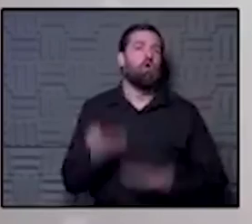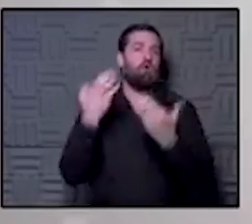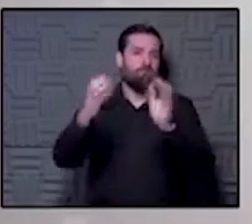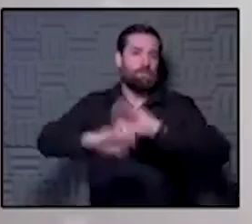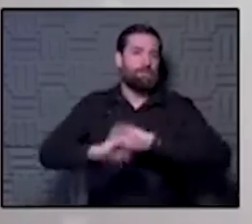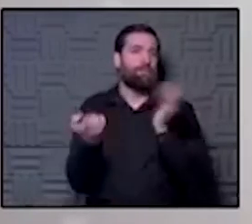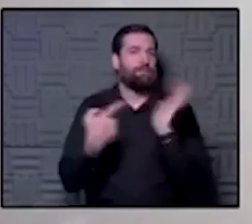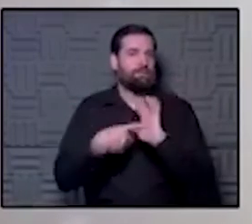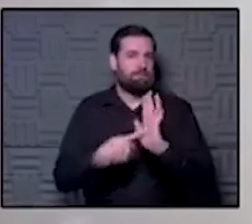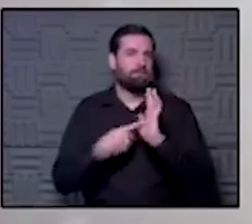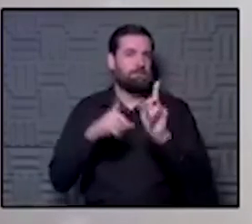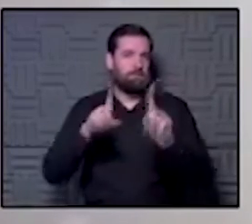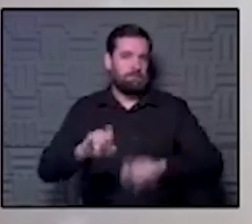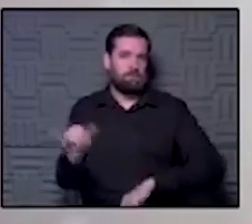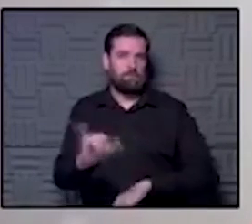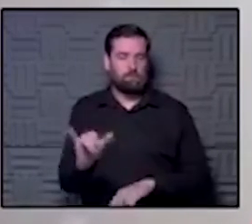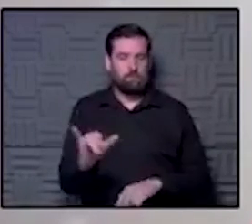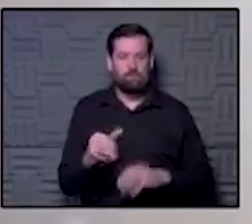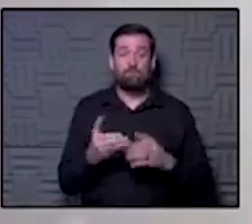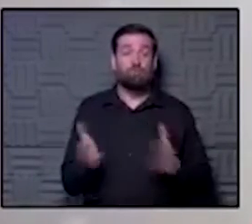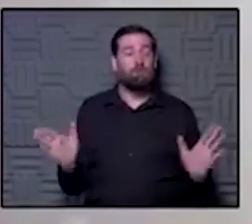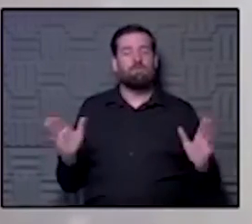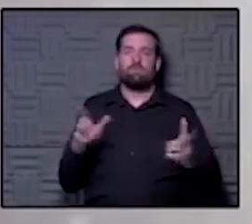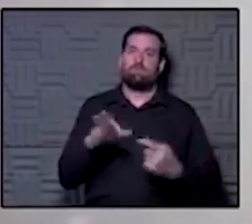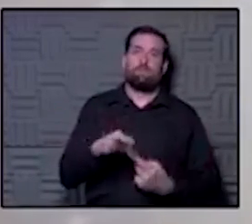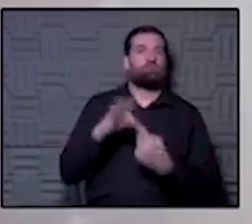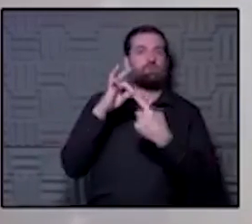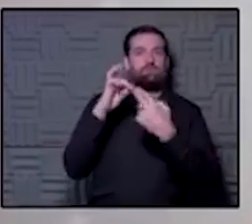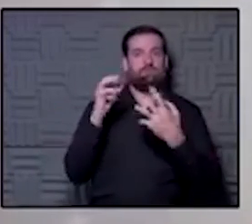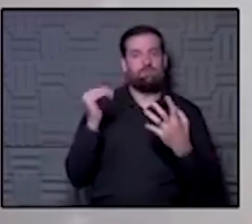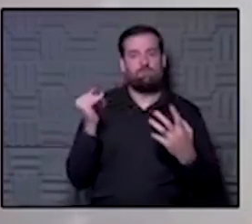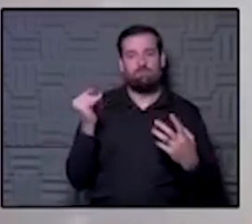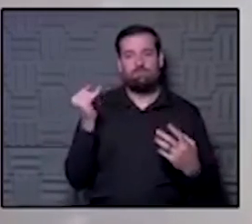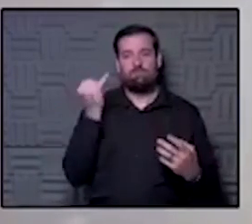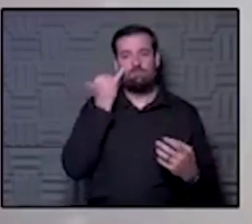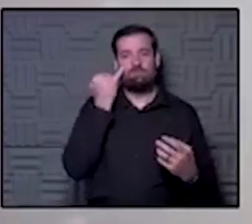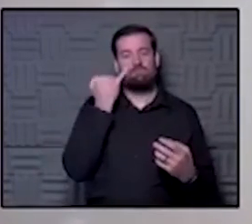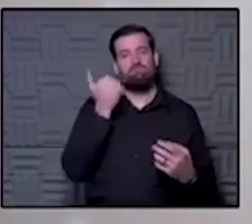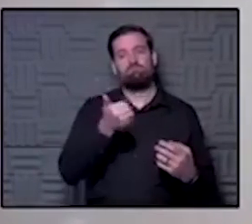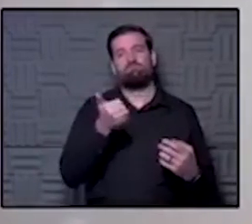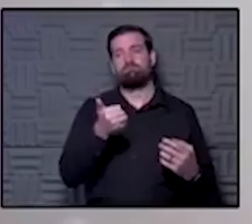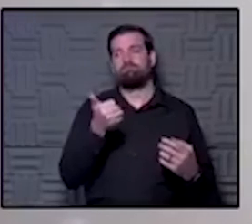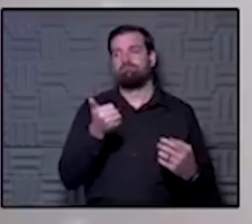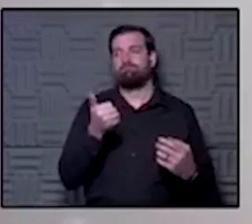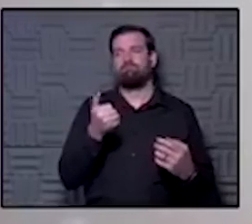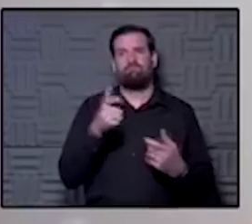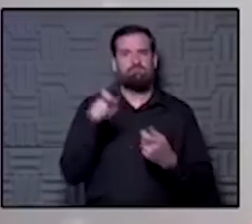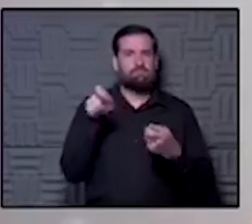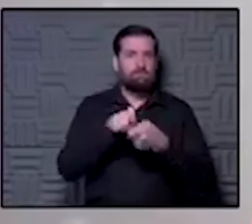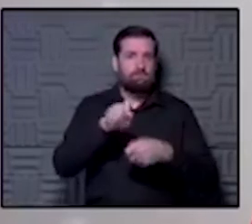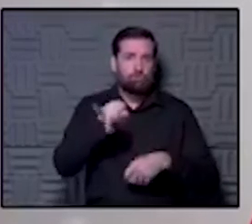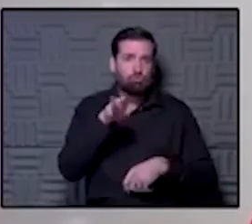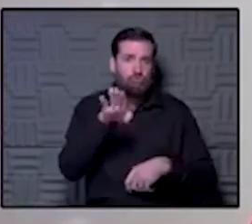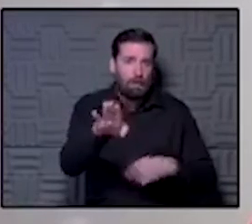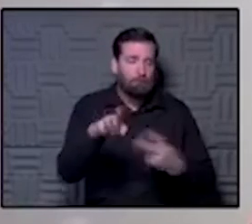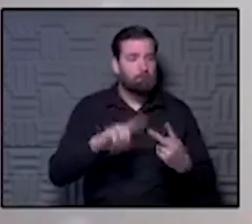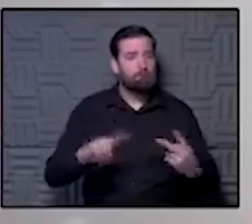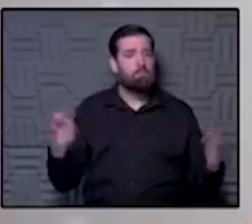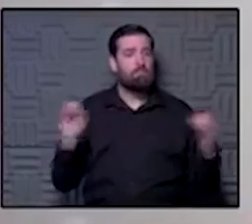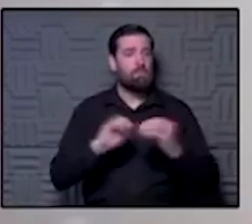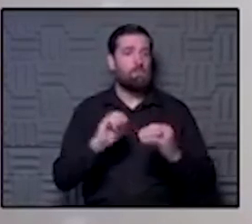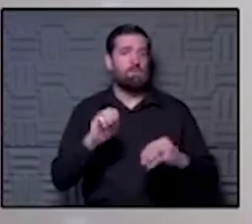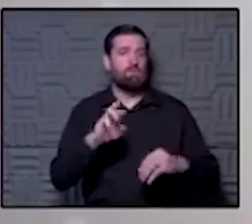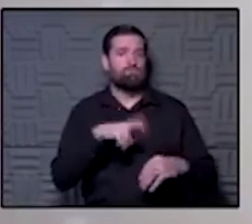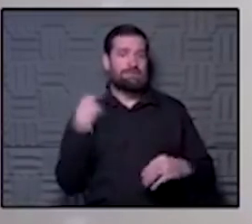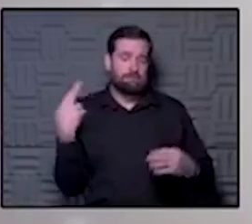So if you'd like to get tested in general, but especially maybe if you're in certain jobs where you might be at higher risk or